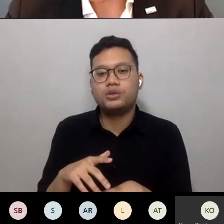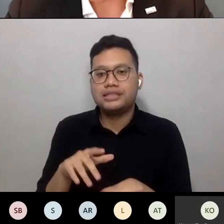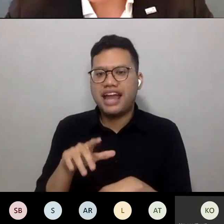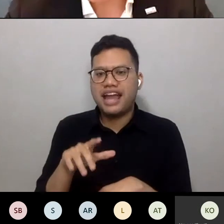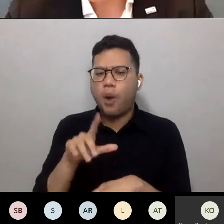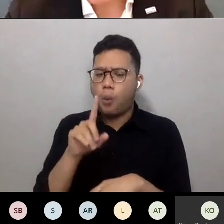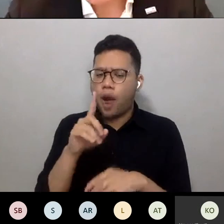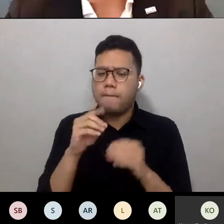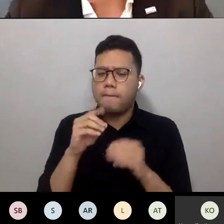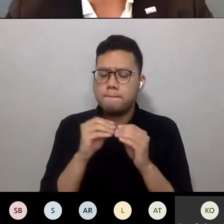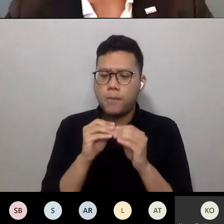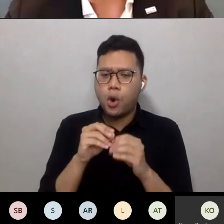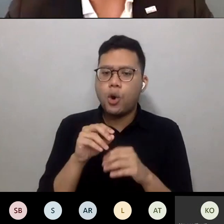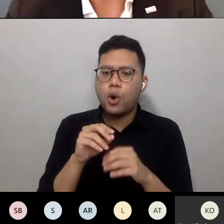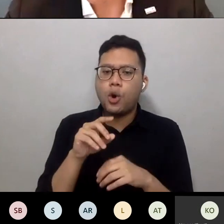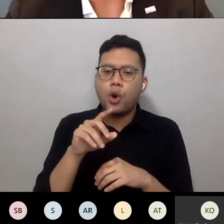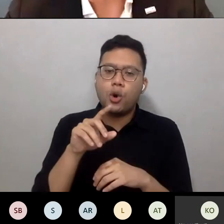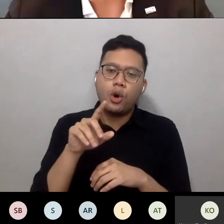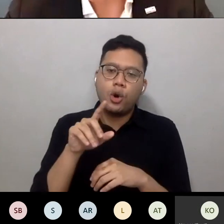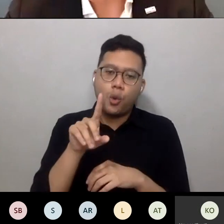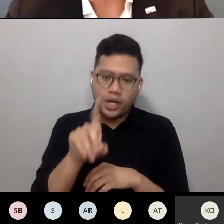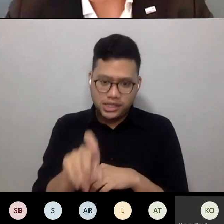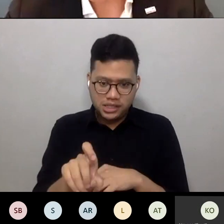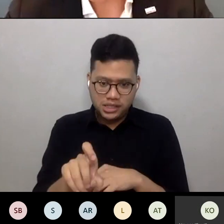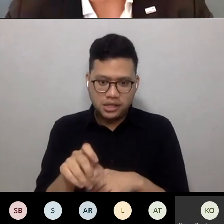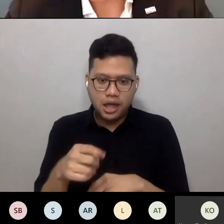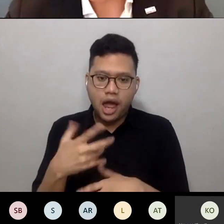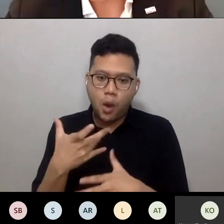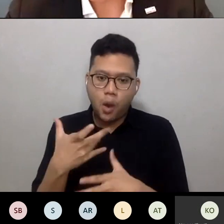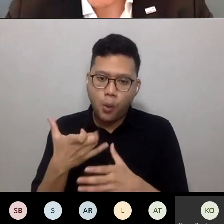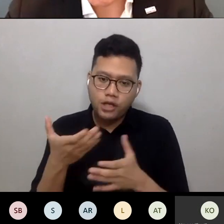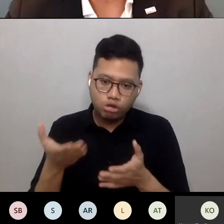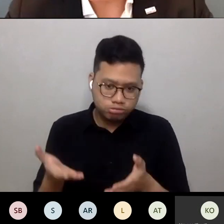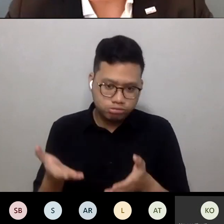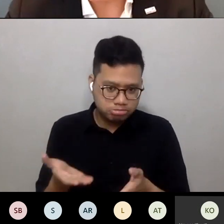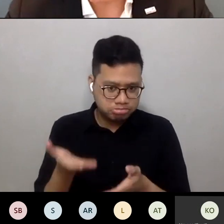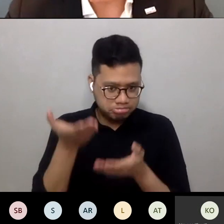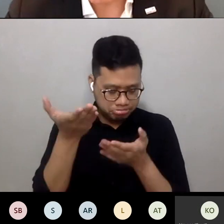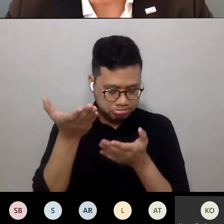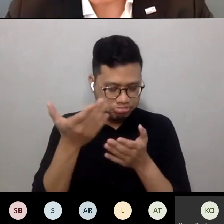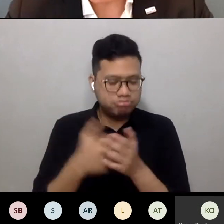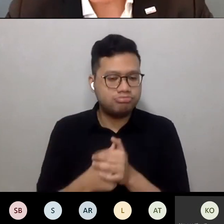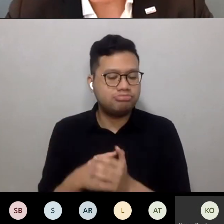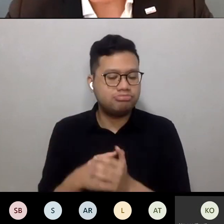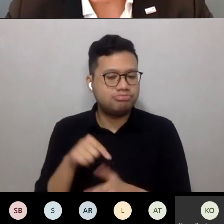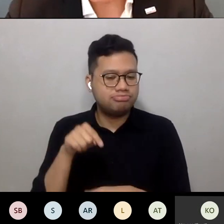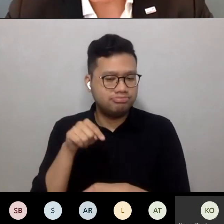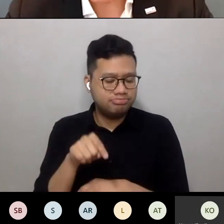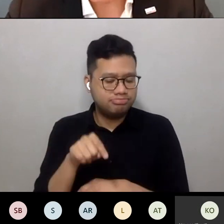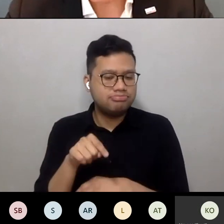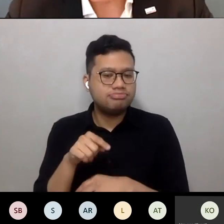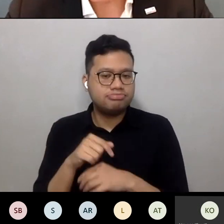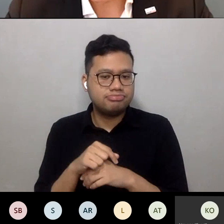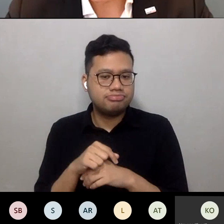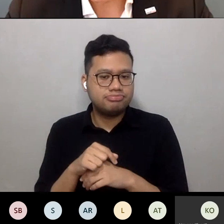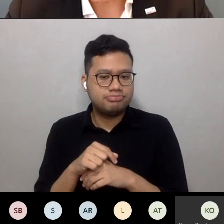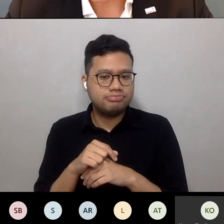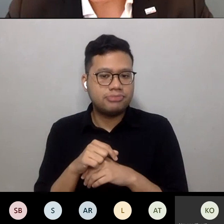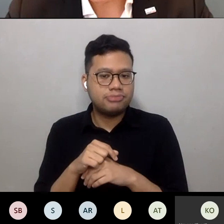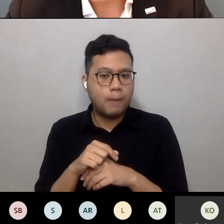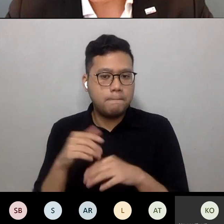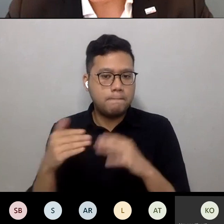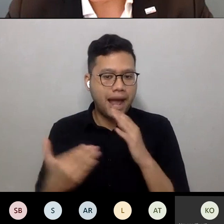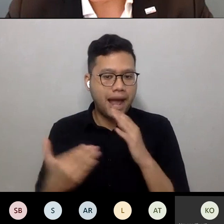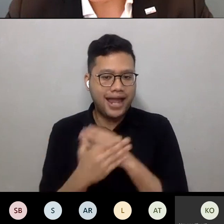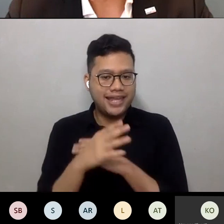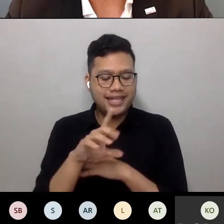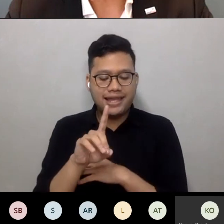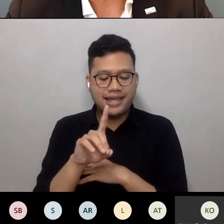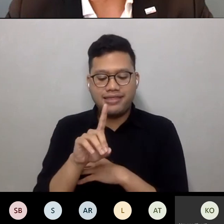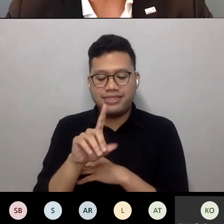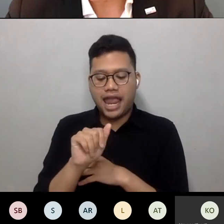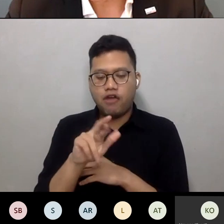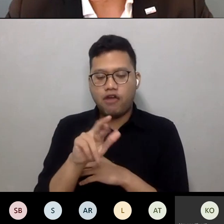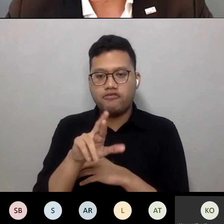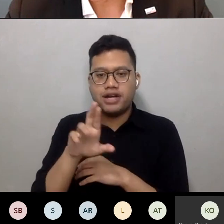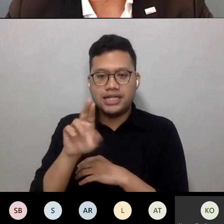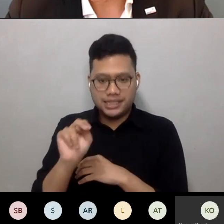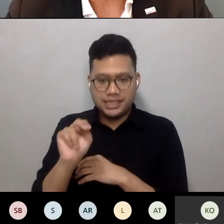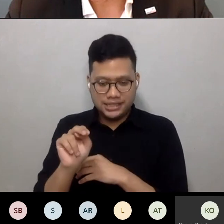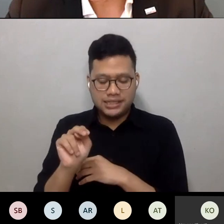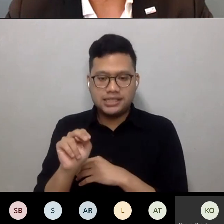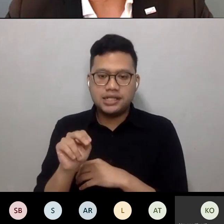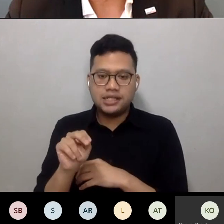another question on the chat that I just wanted to raise with you. This was something that was posed by Darren and he was asking about